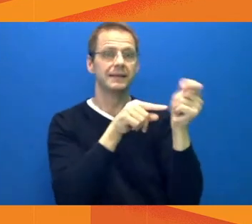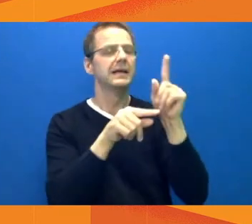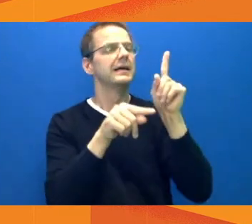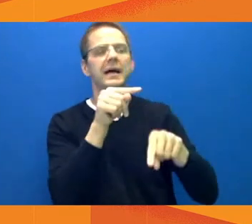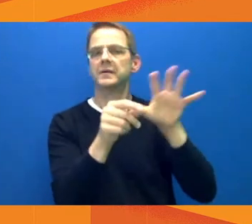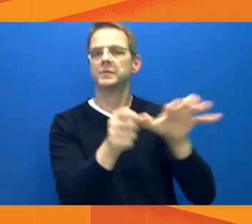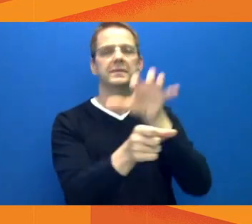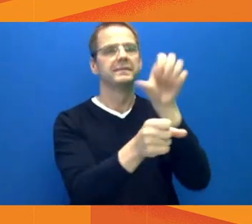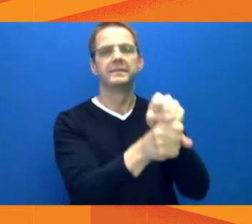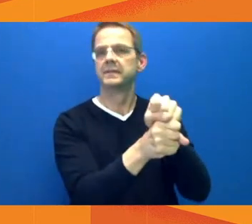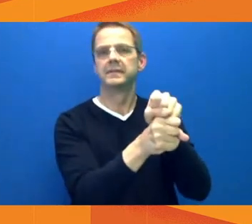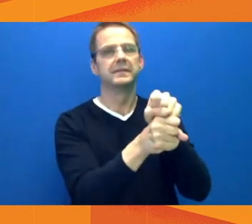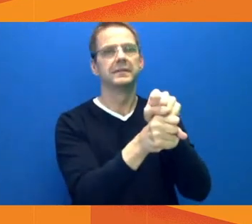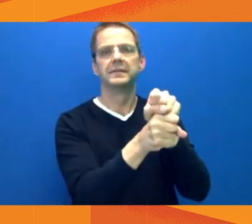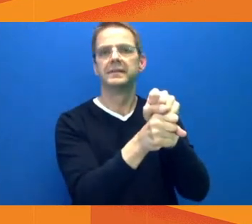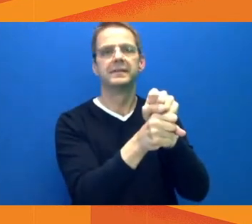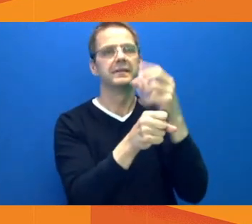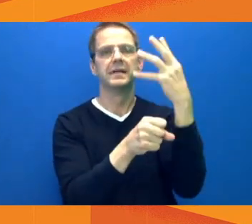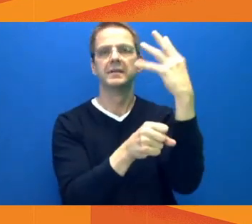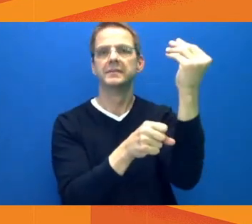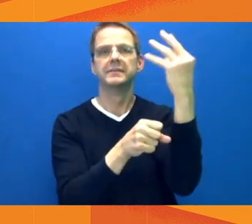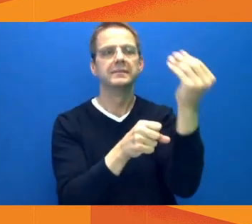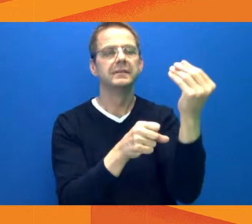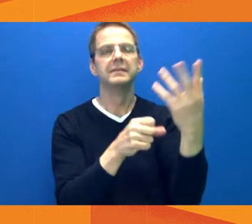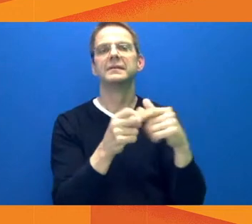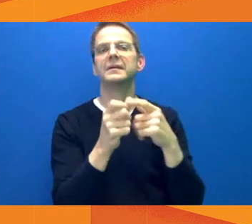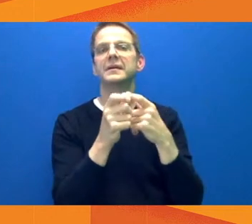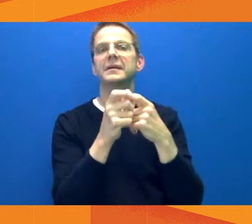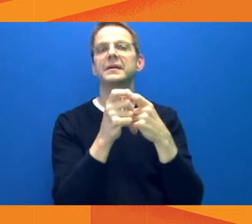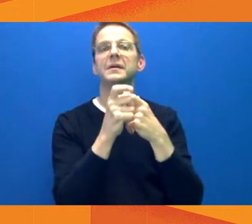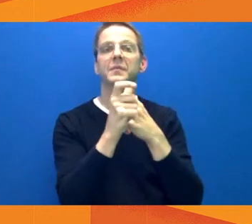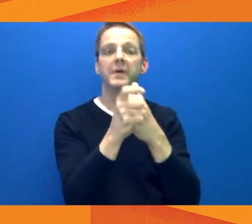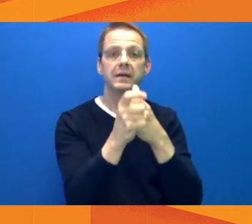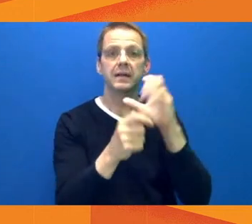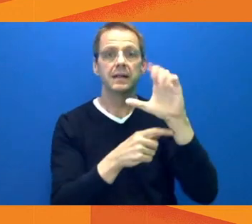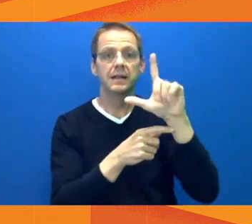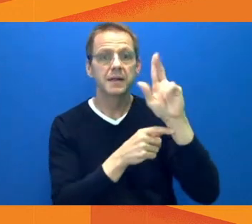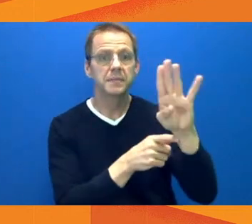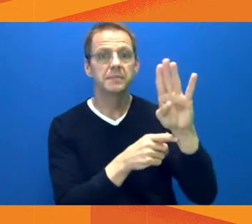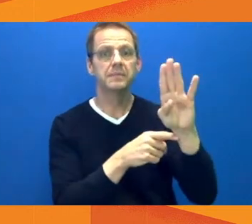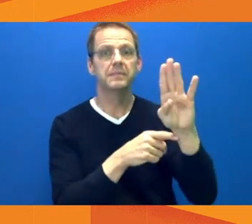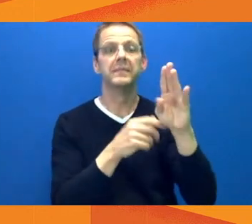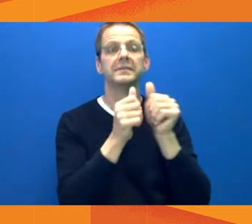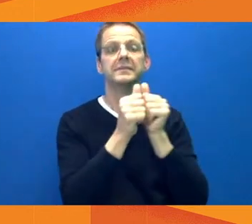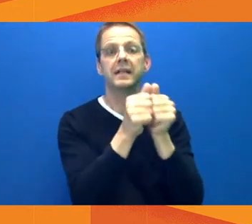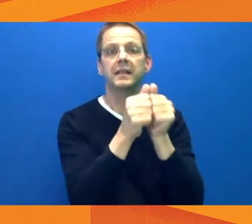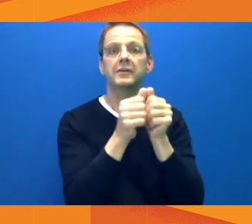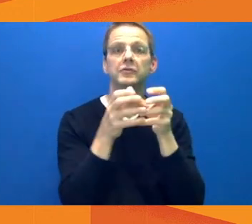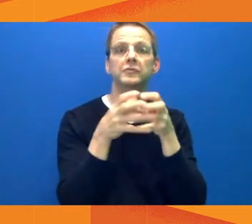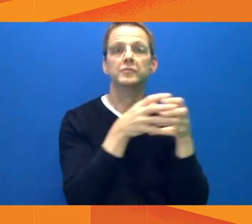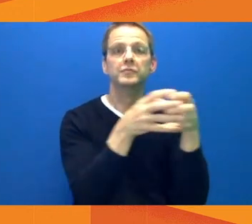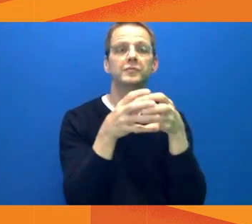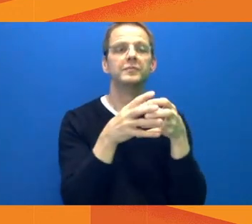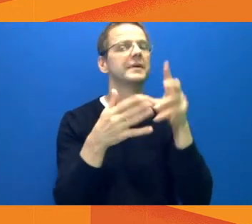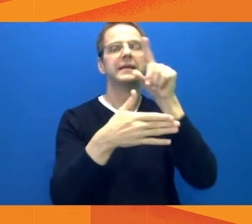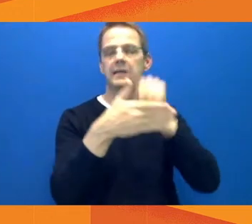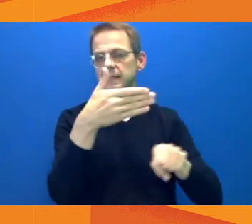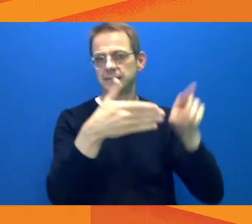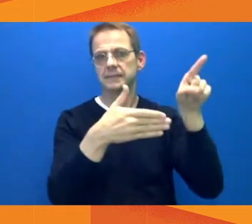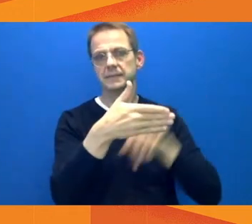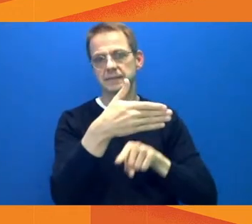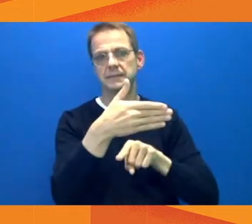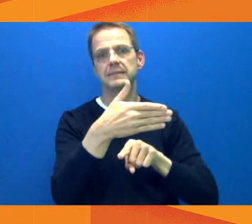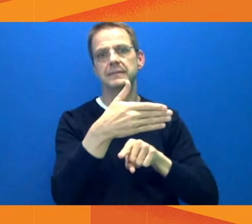we are continuing some outdoor programs and keeping some facilities open. Sports fields, parks,